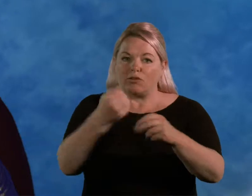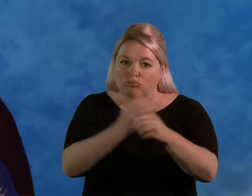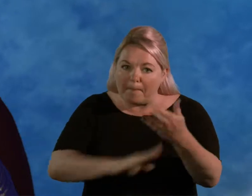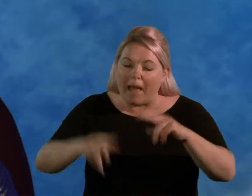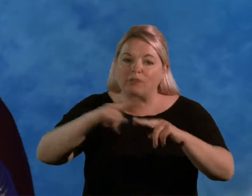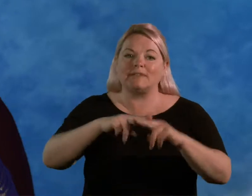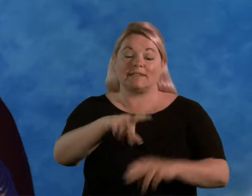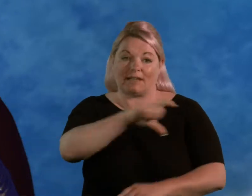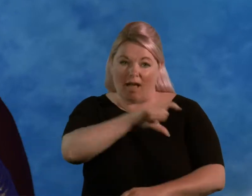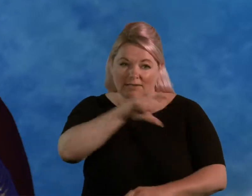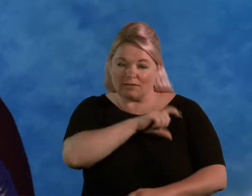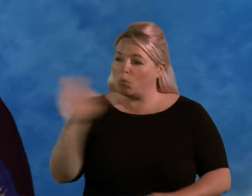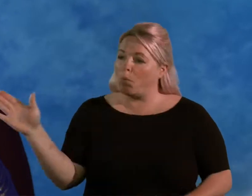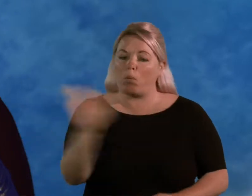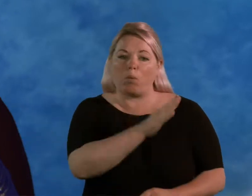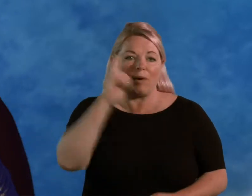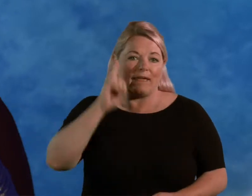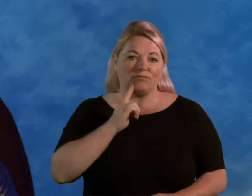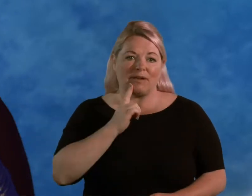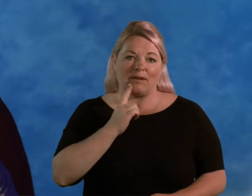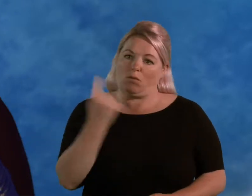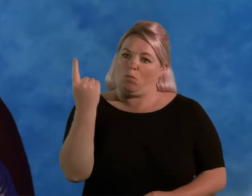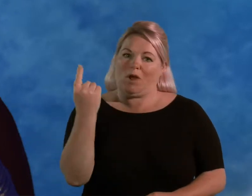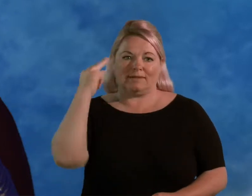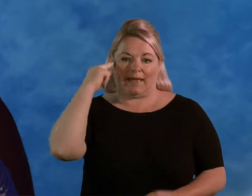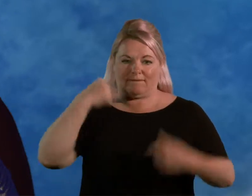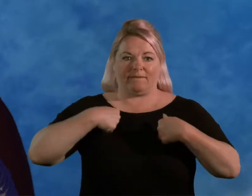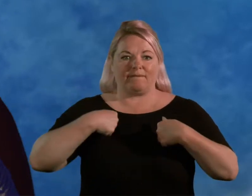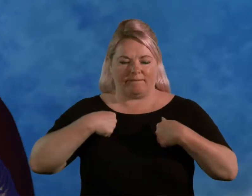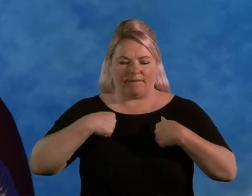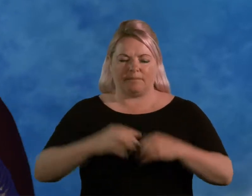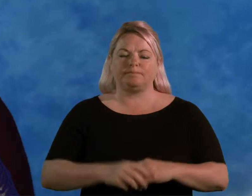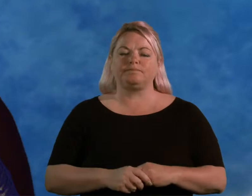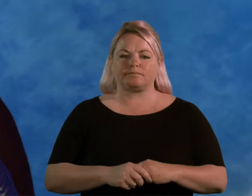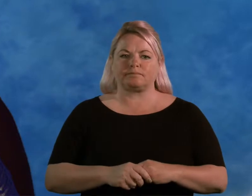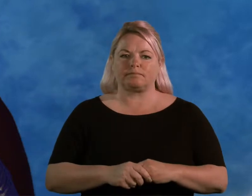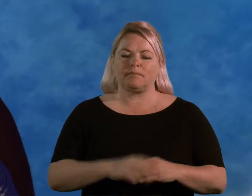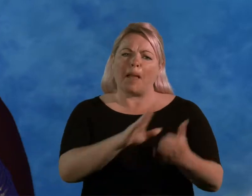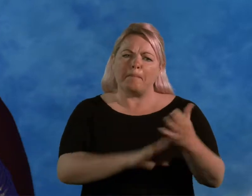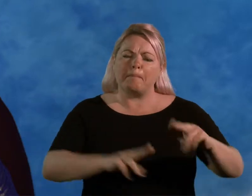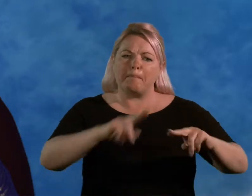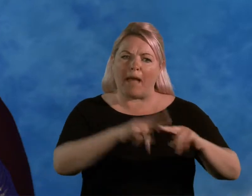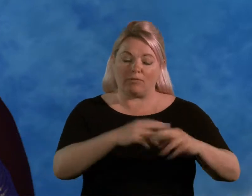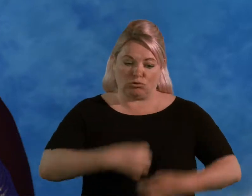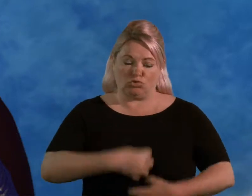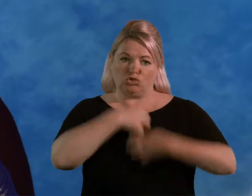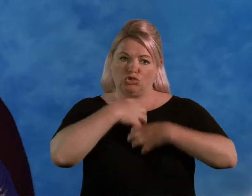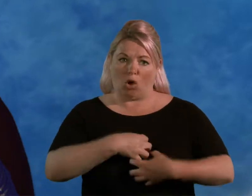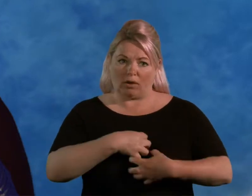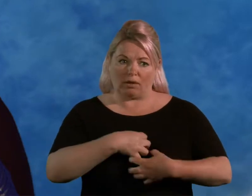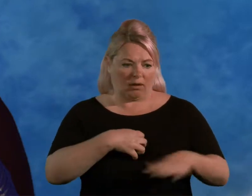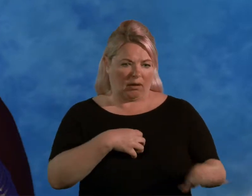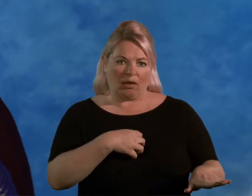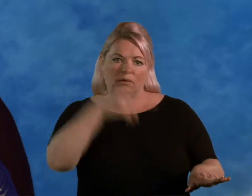Grandparents, cousins, they're all hearing. I am the only deaf person. So for them, for my parents, it was a real shock.